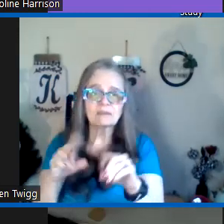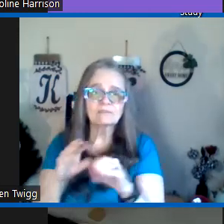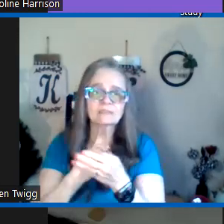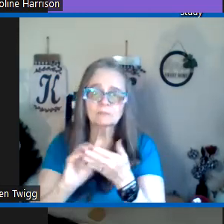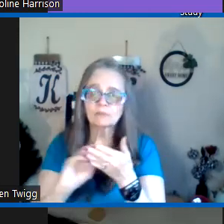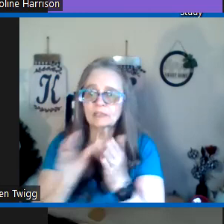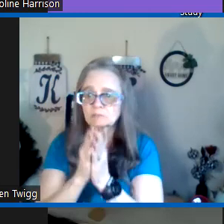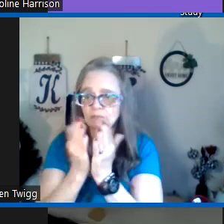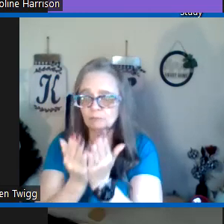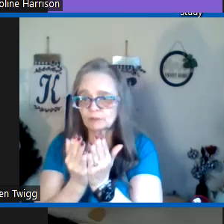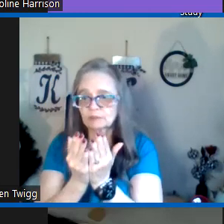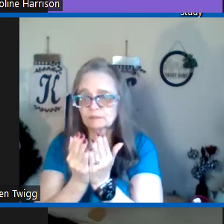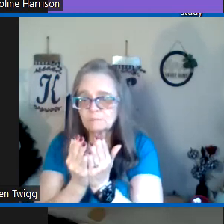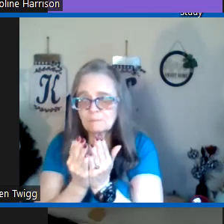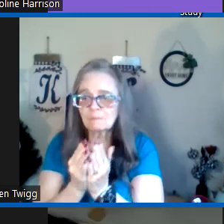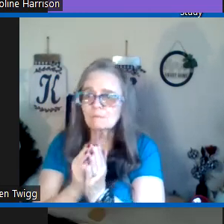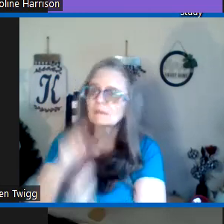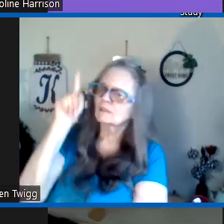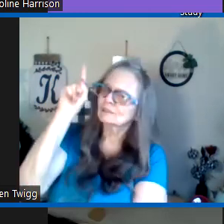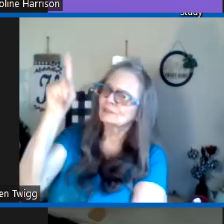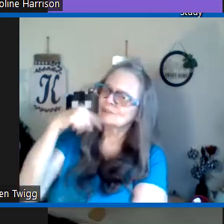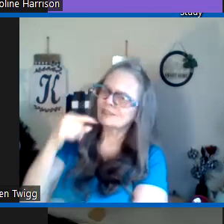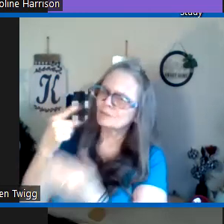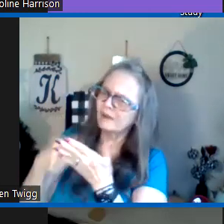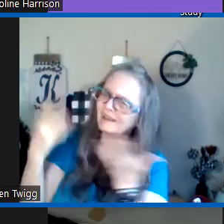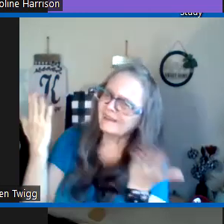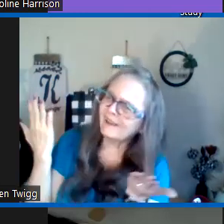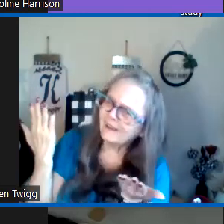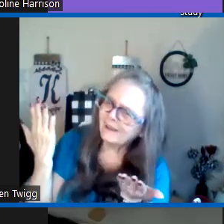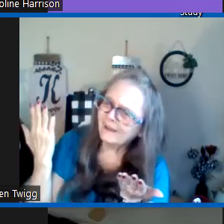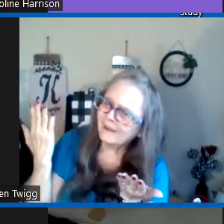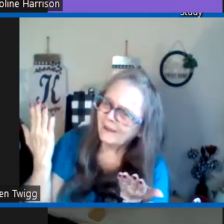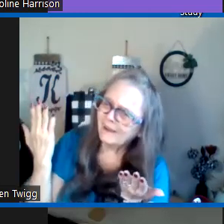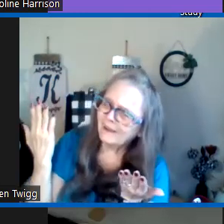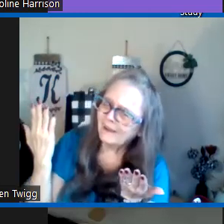many times matter of fact I'm writing my book you said what